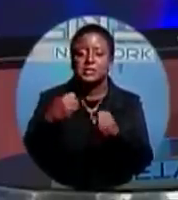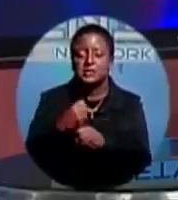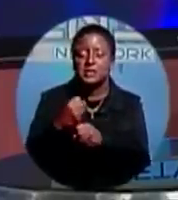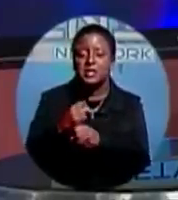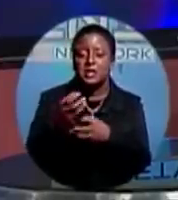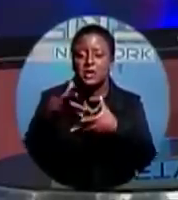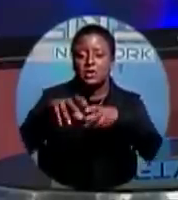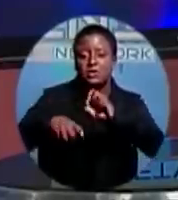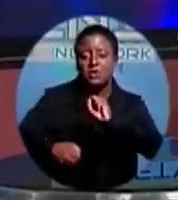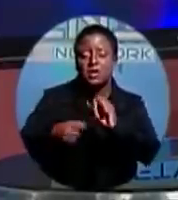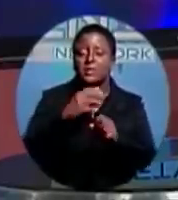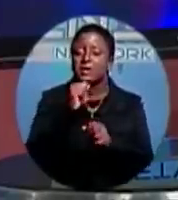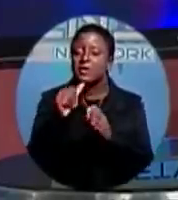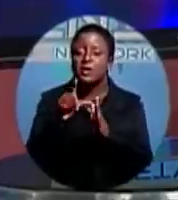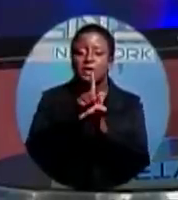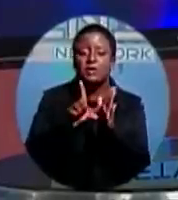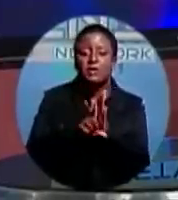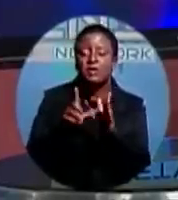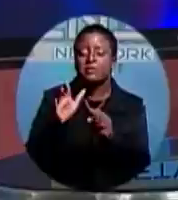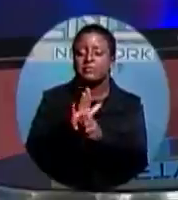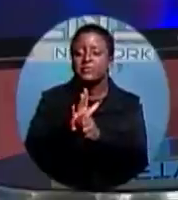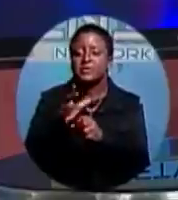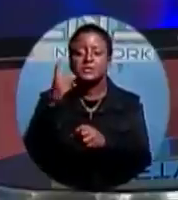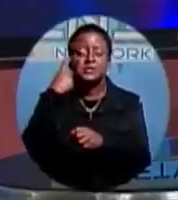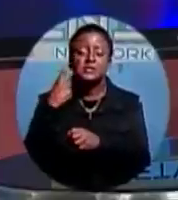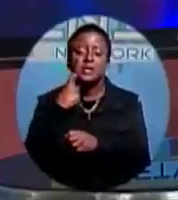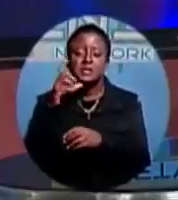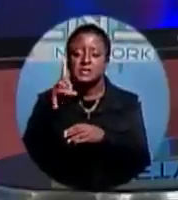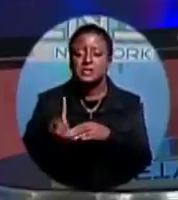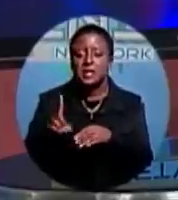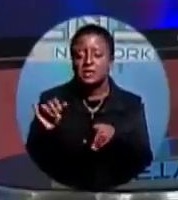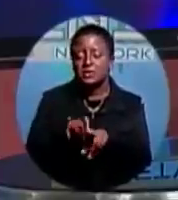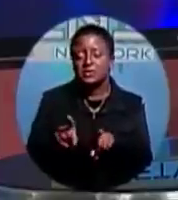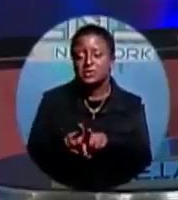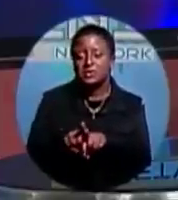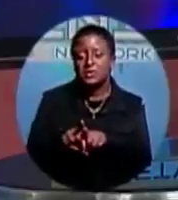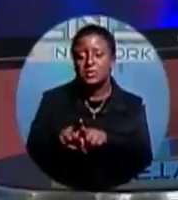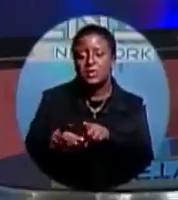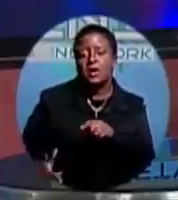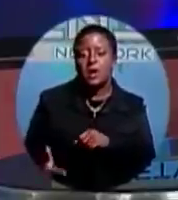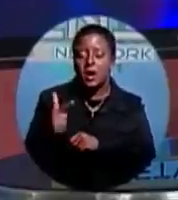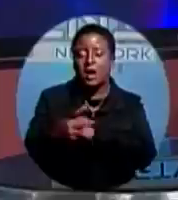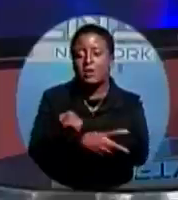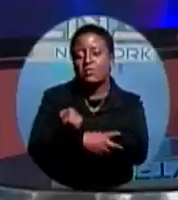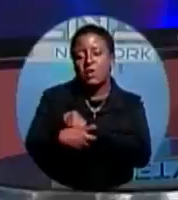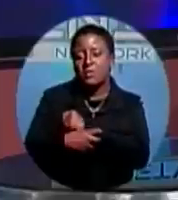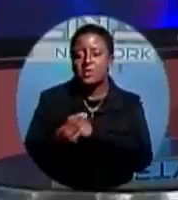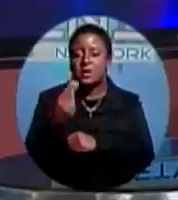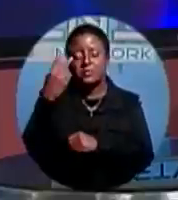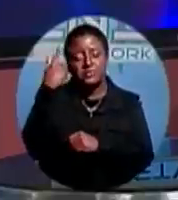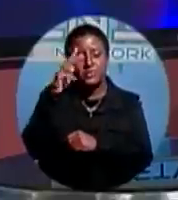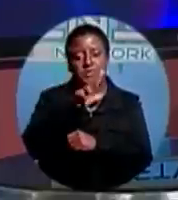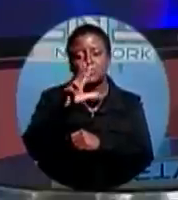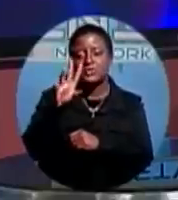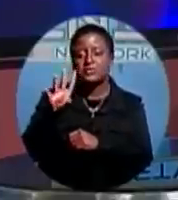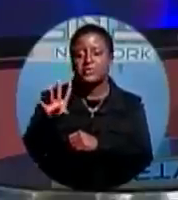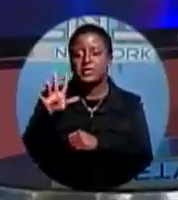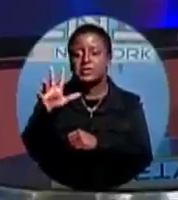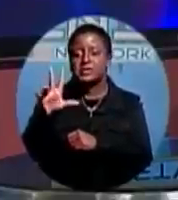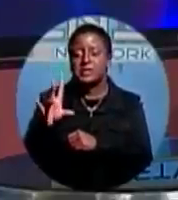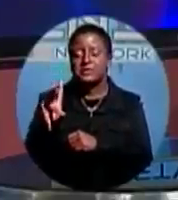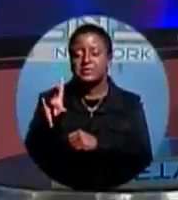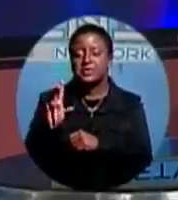sexual intercourse are also down for the period. However, armed robberies up at 347, compared to 333 last year.